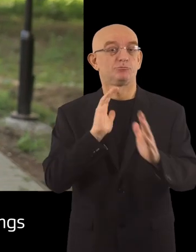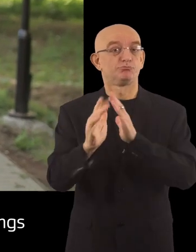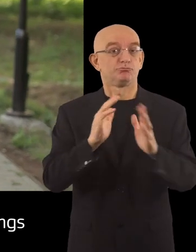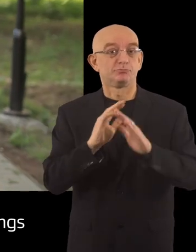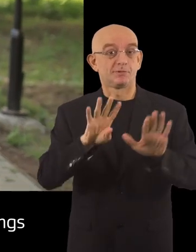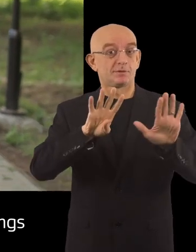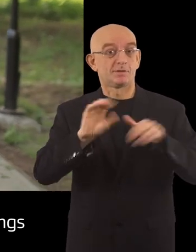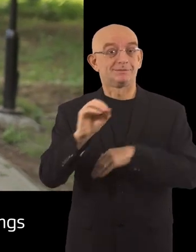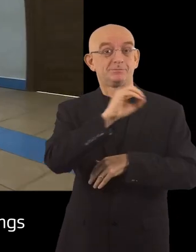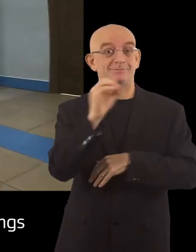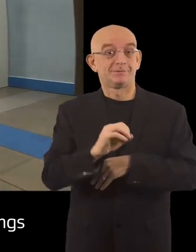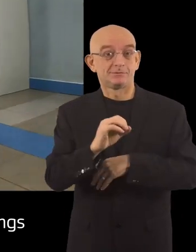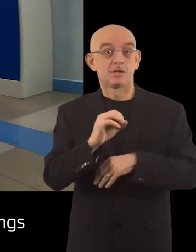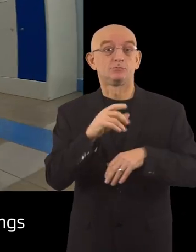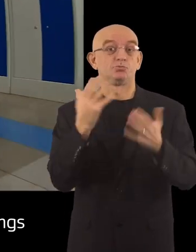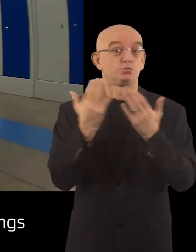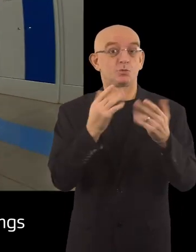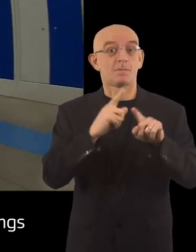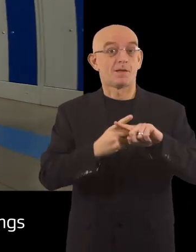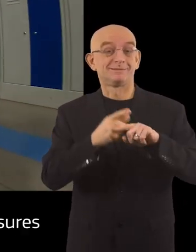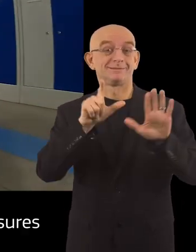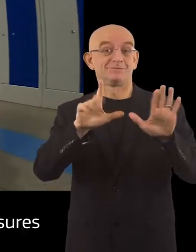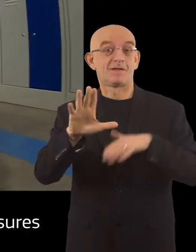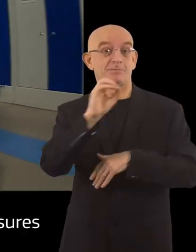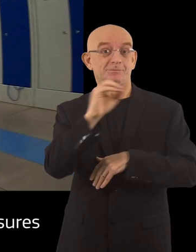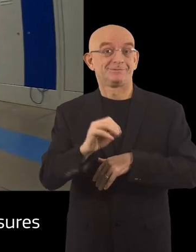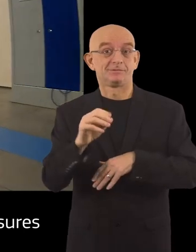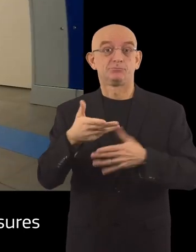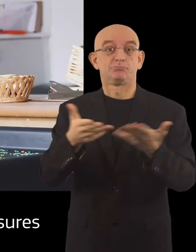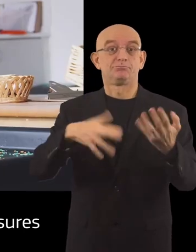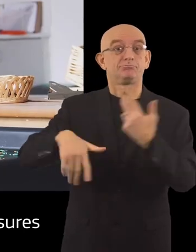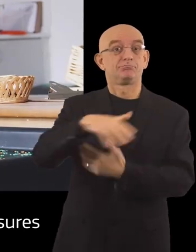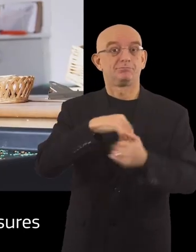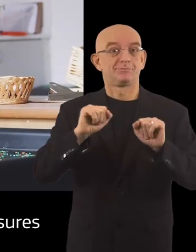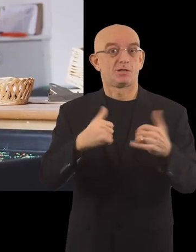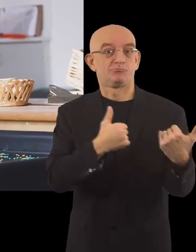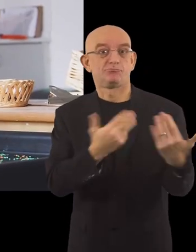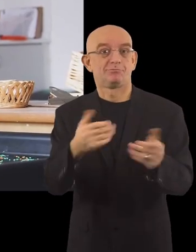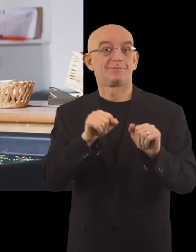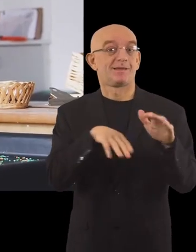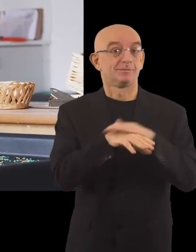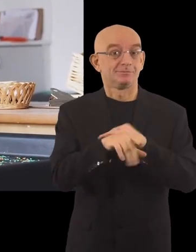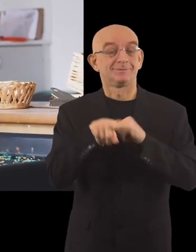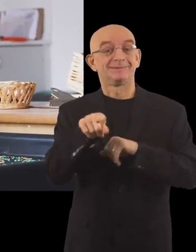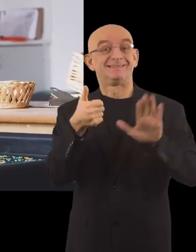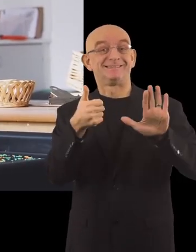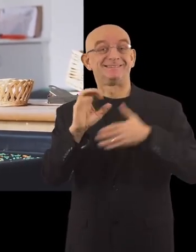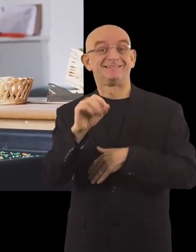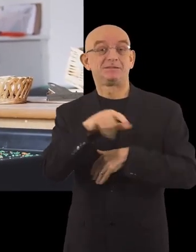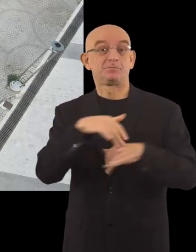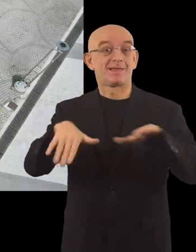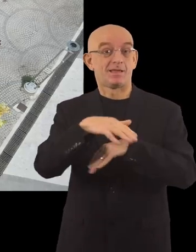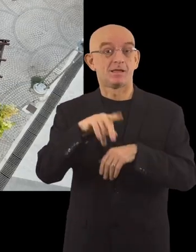90% of schools and 75% of public buildings have also improved their accessibility measures with 47 out of 60